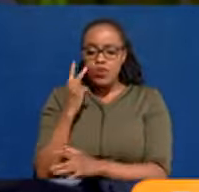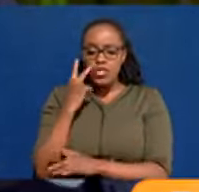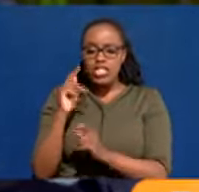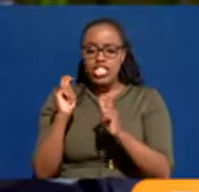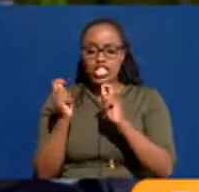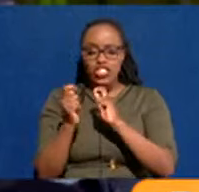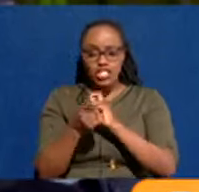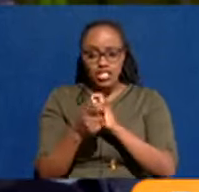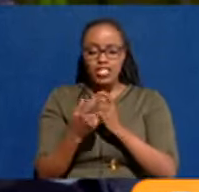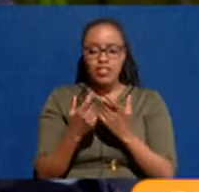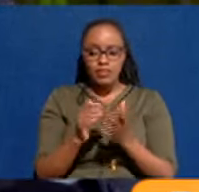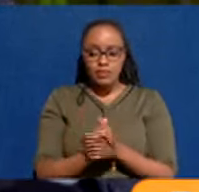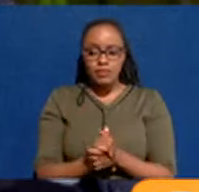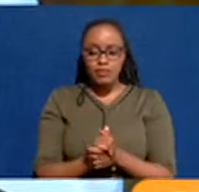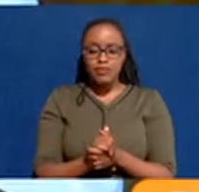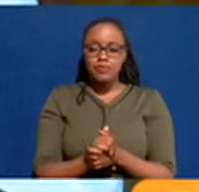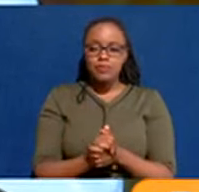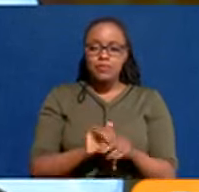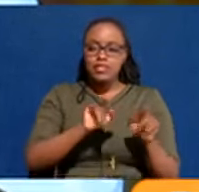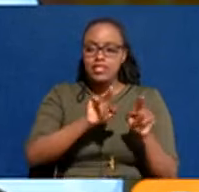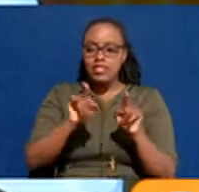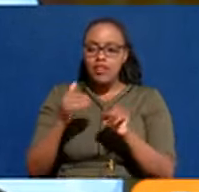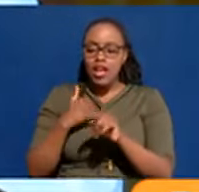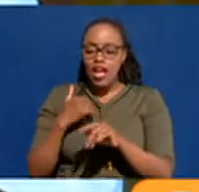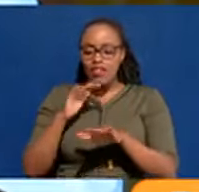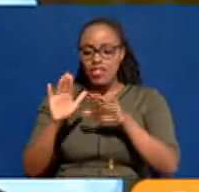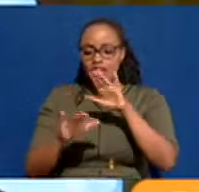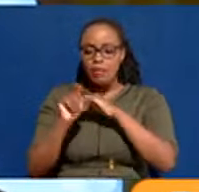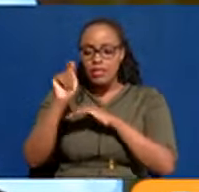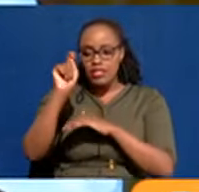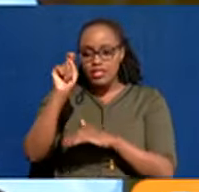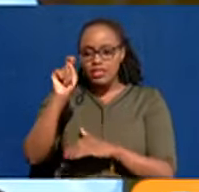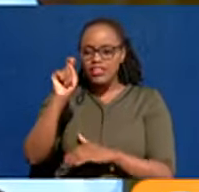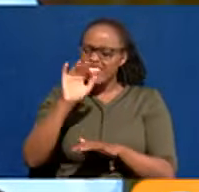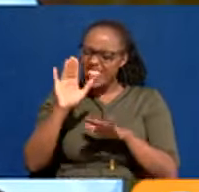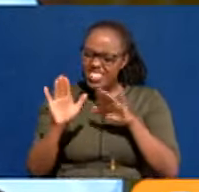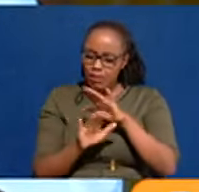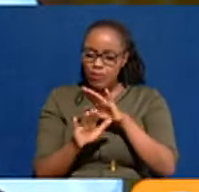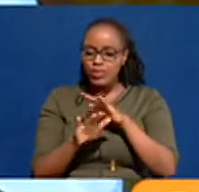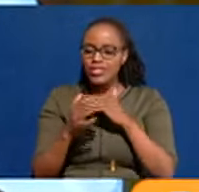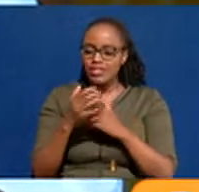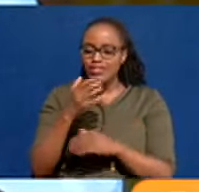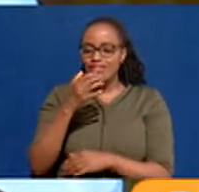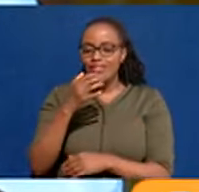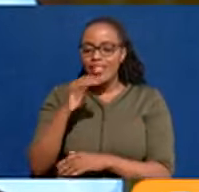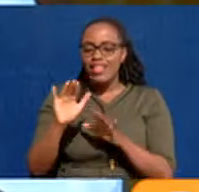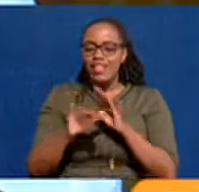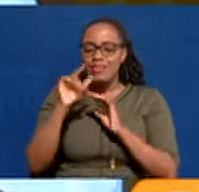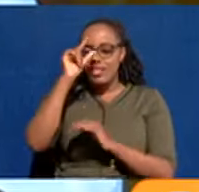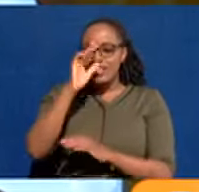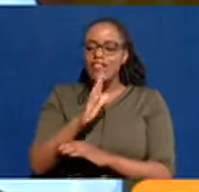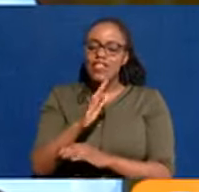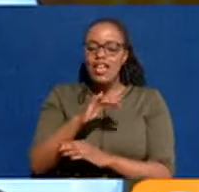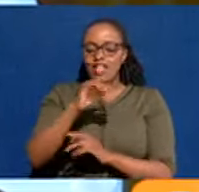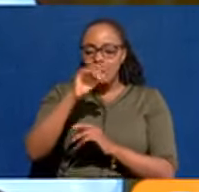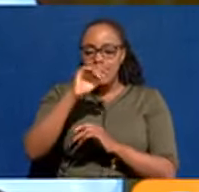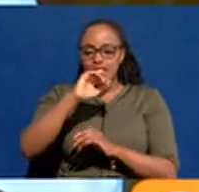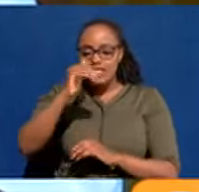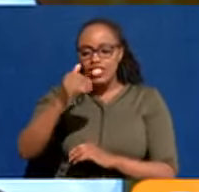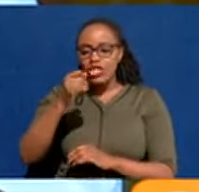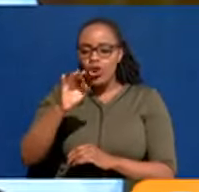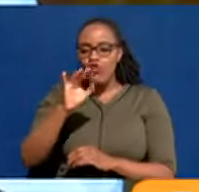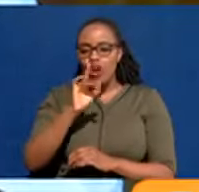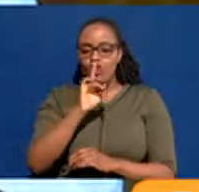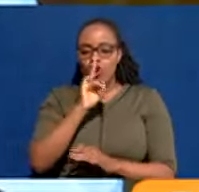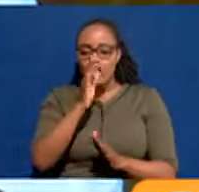very soon. All right. Let me bring in DG on this. DG, I know this is in your doorstep, really. Under the City of Order and Dignity, still item